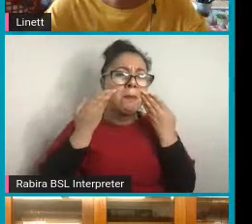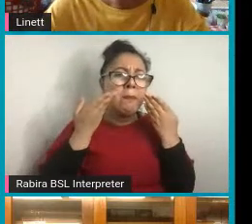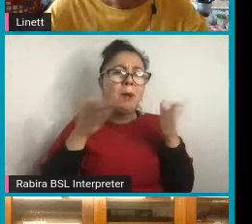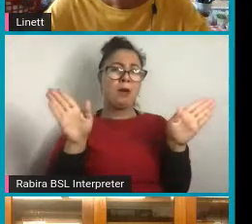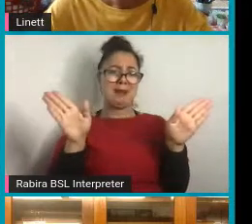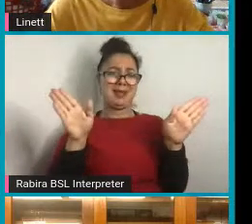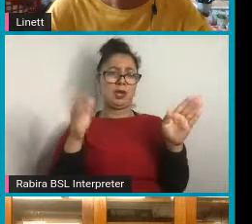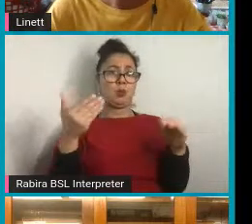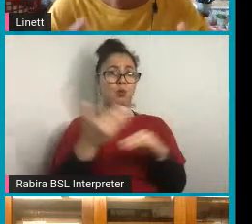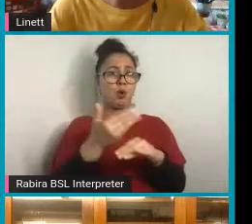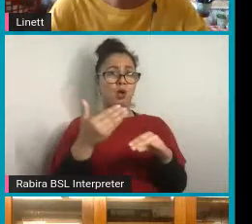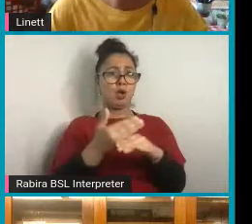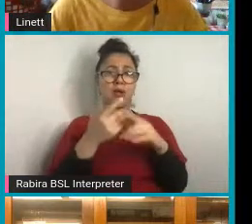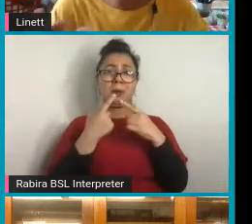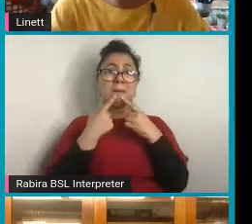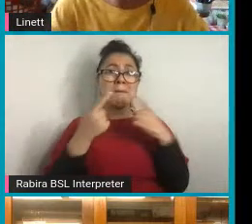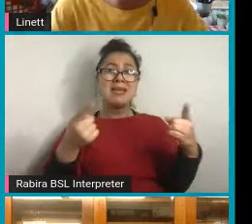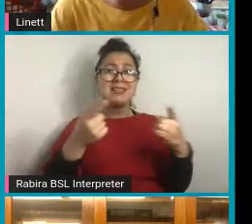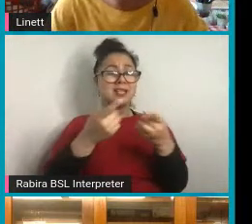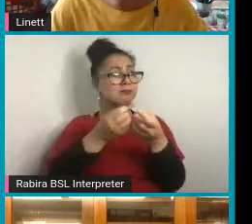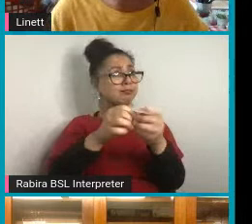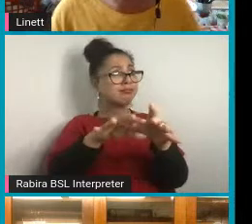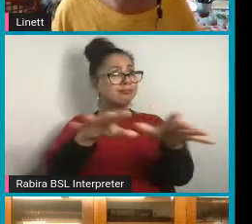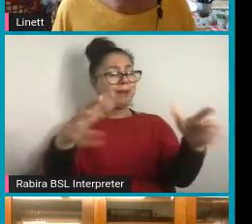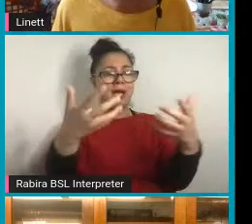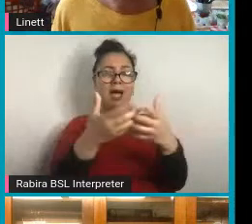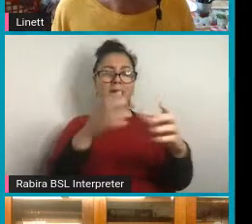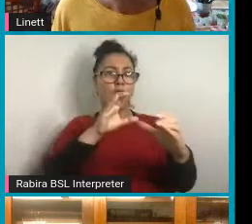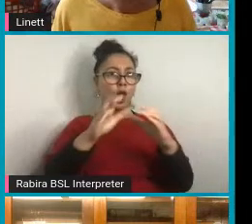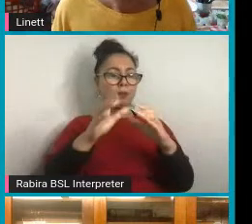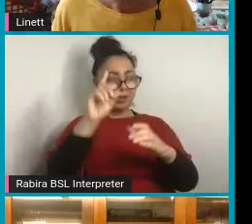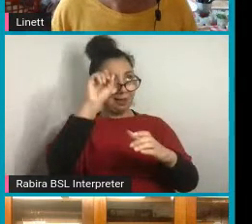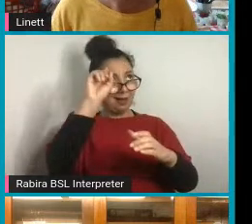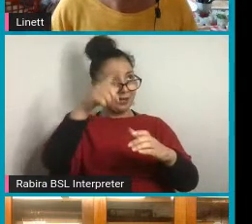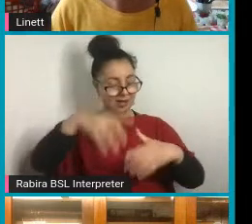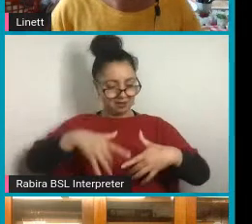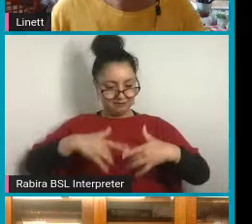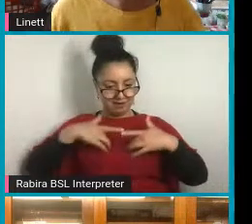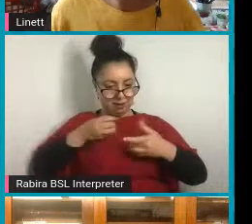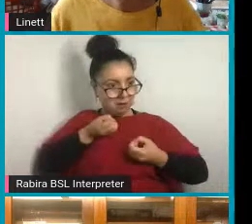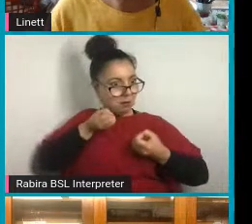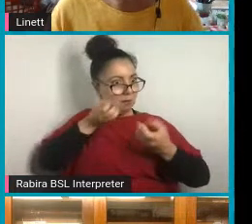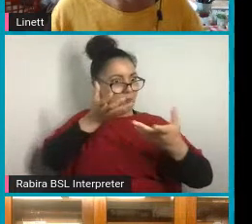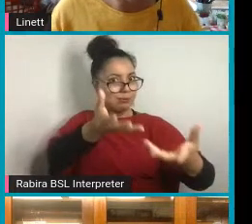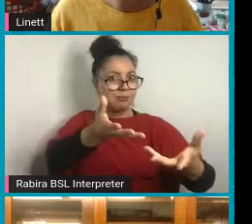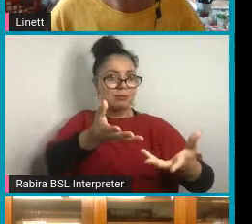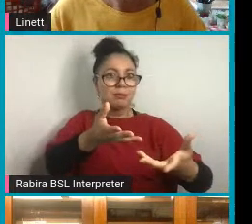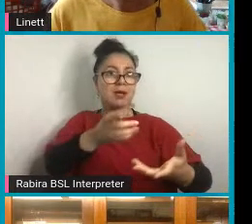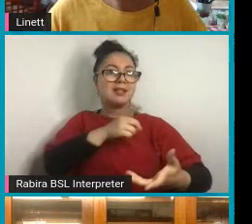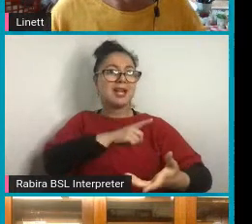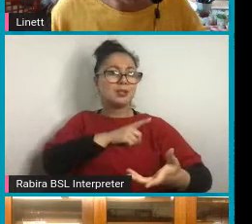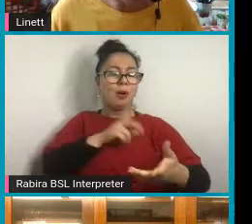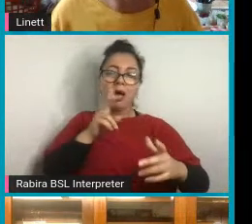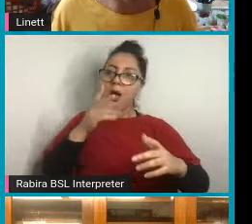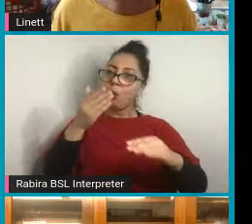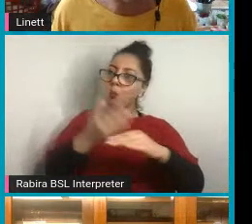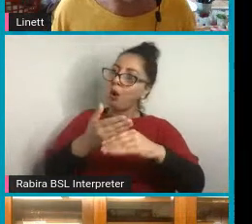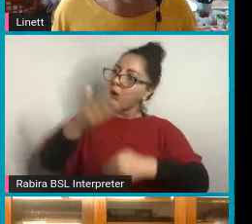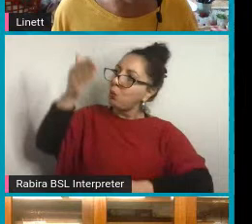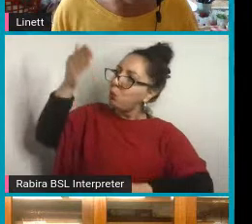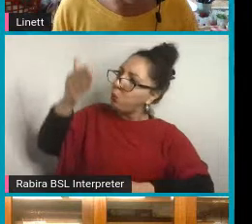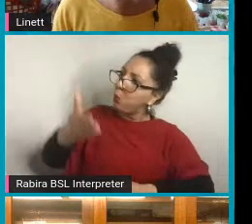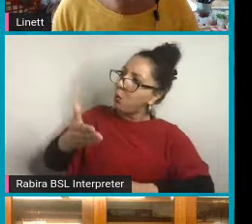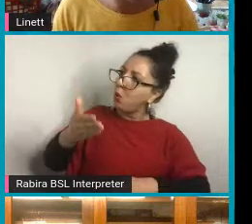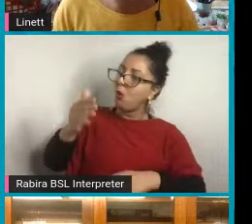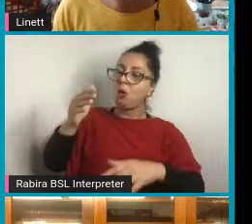message. How do you communicate your ideas? So that's why work that's seen on walls outside is so